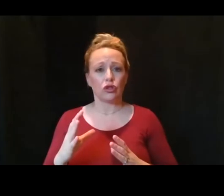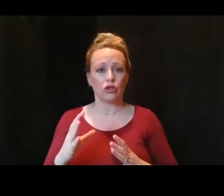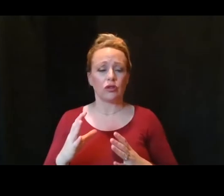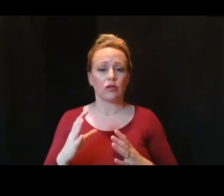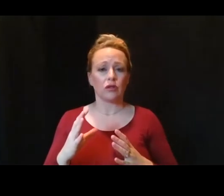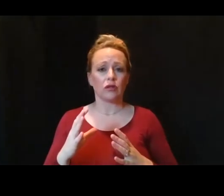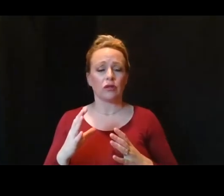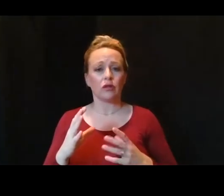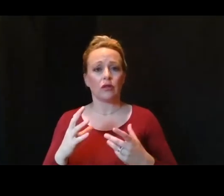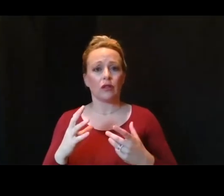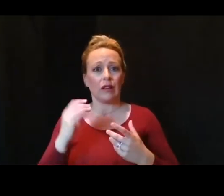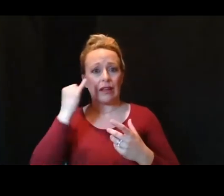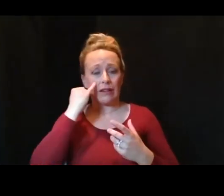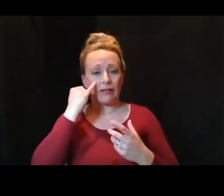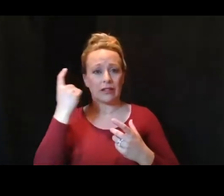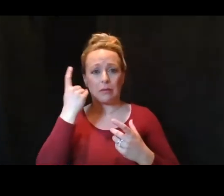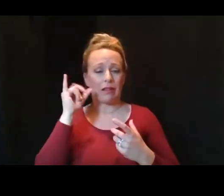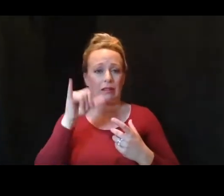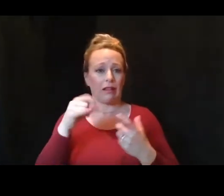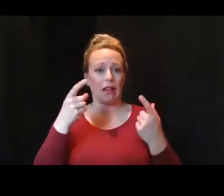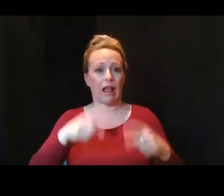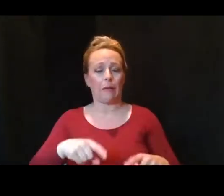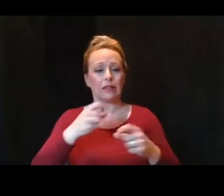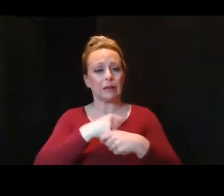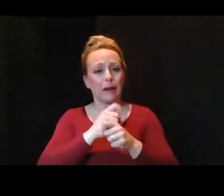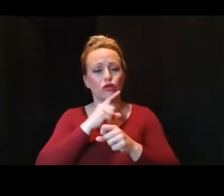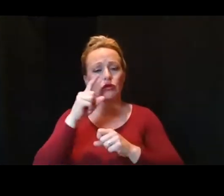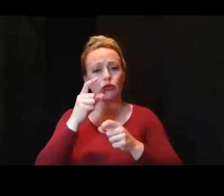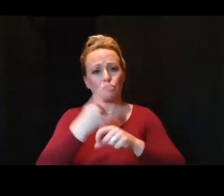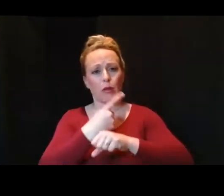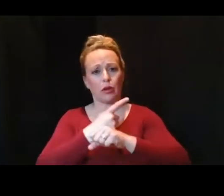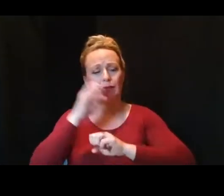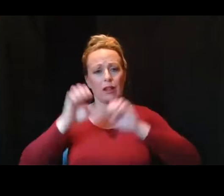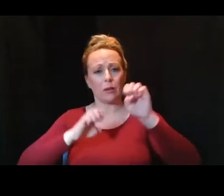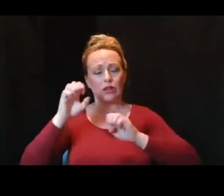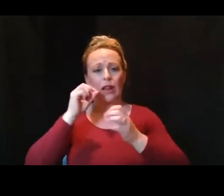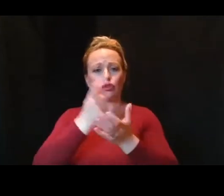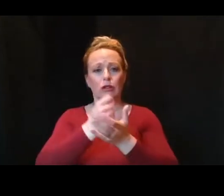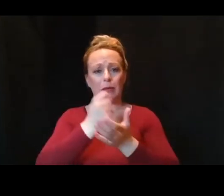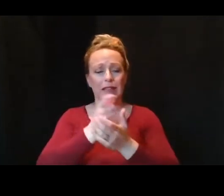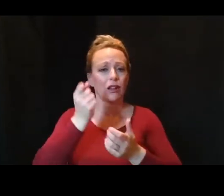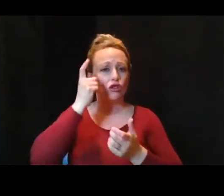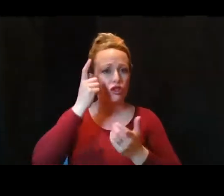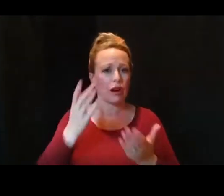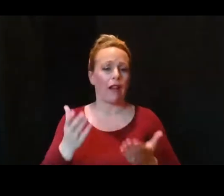events, to be sure that appropriate evaluation and treatment are understood and offered.